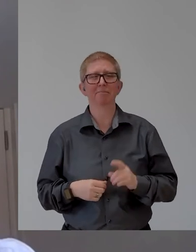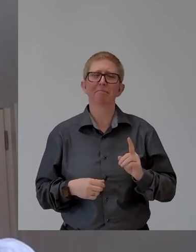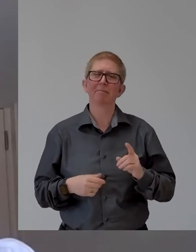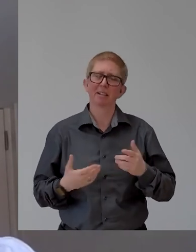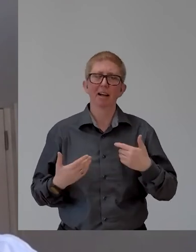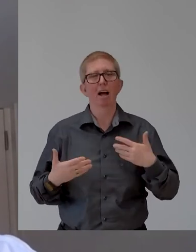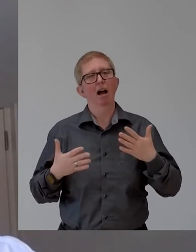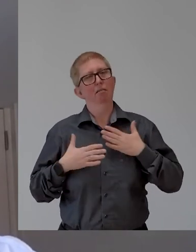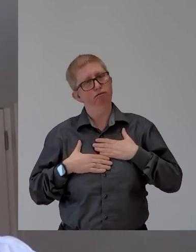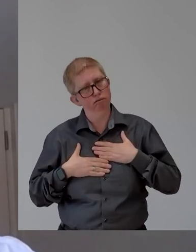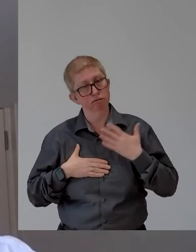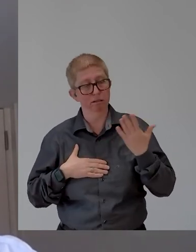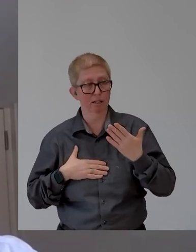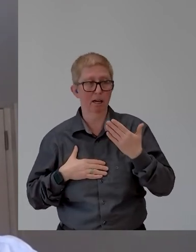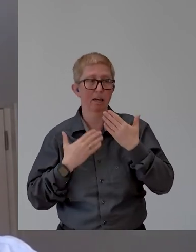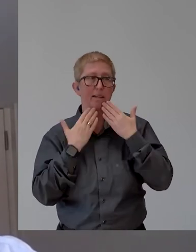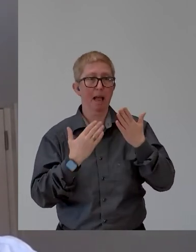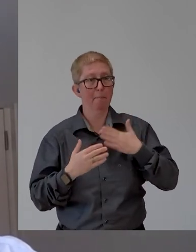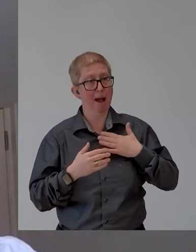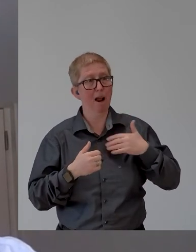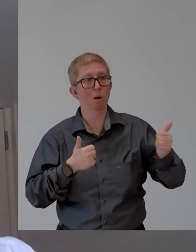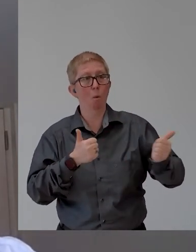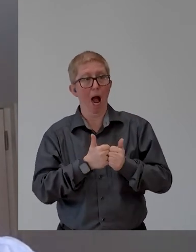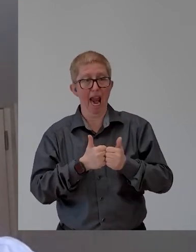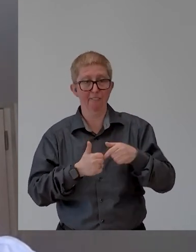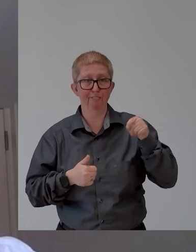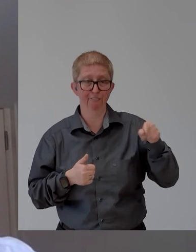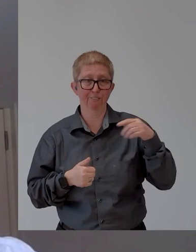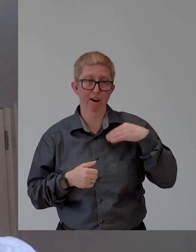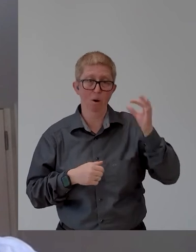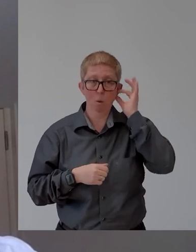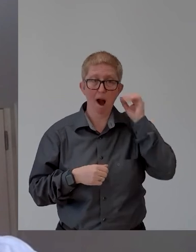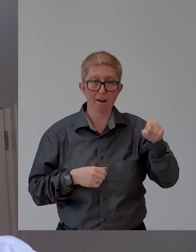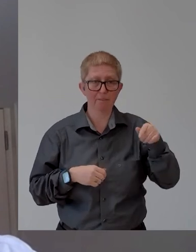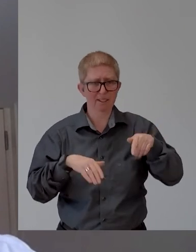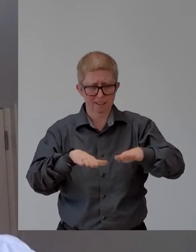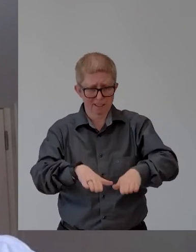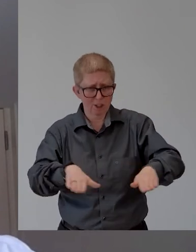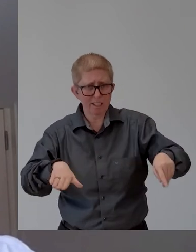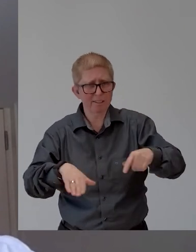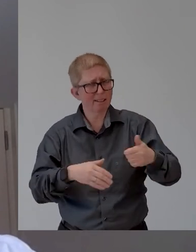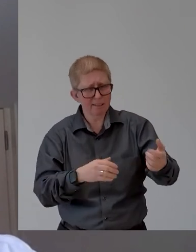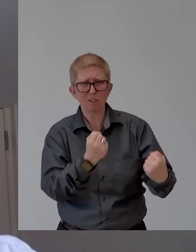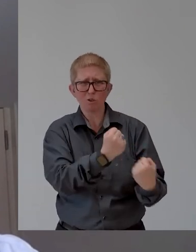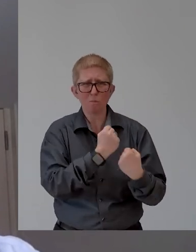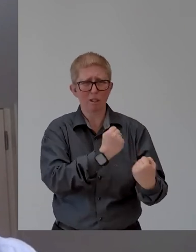incredible wife, uh, and two wonderful girls that were, were part of that journey. Um, and during that